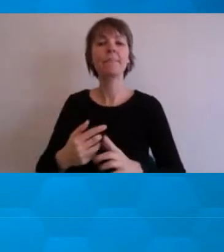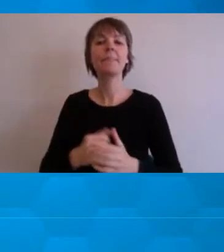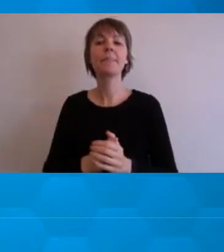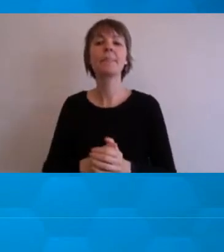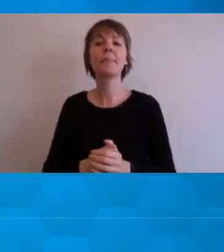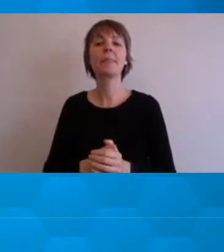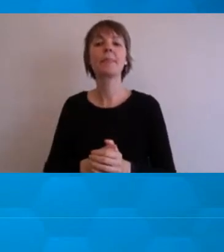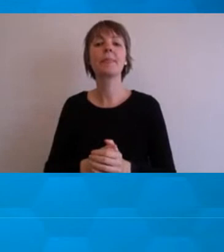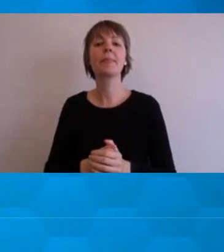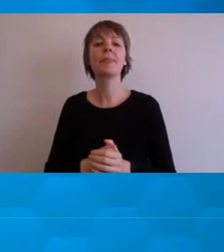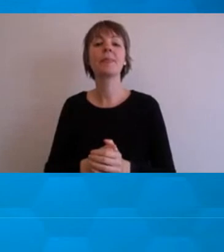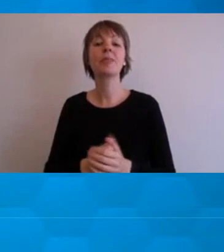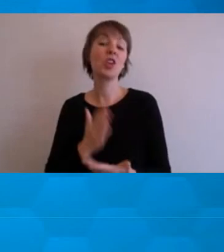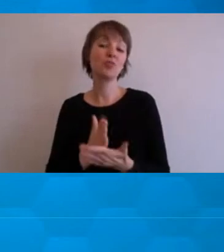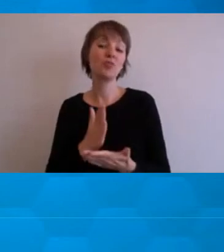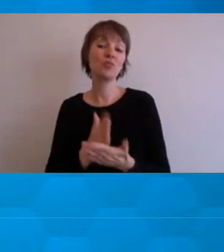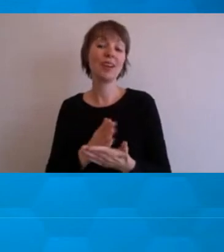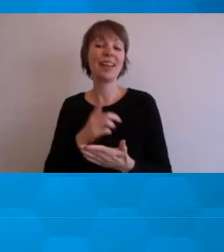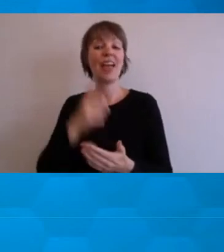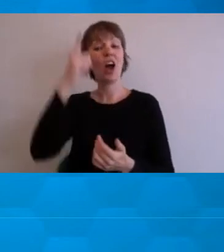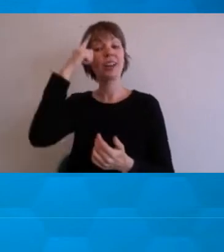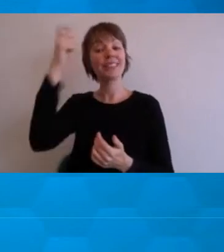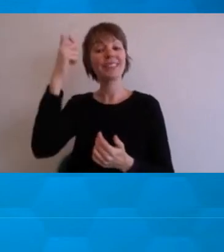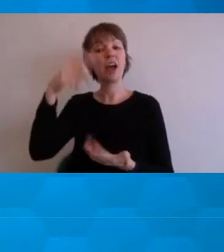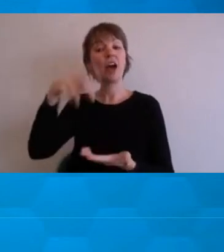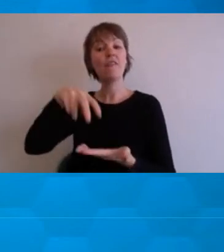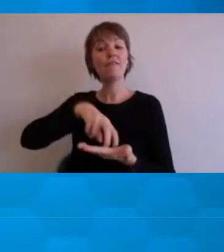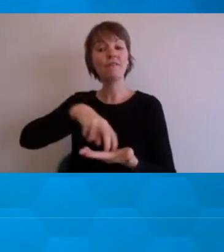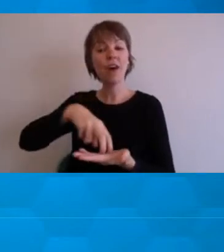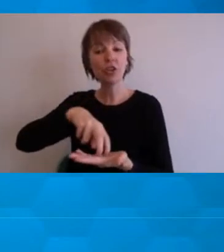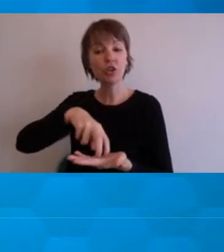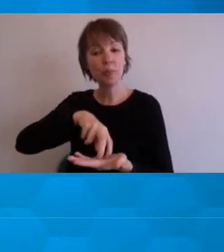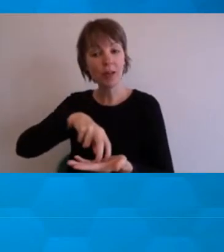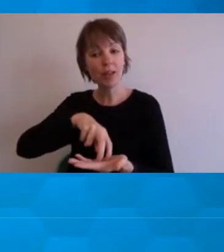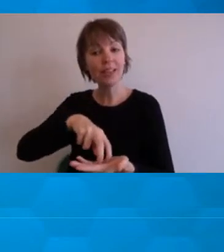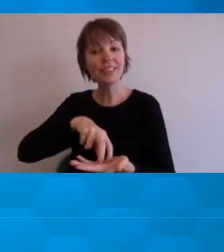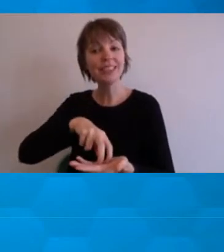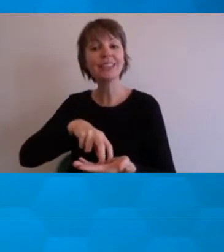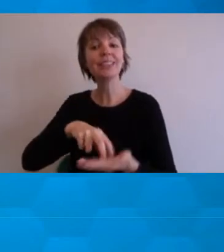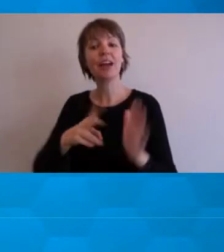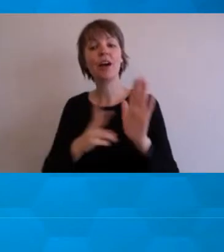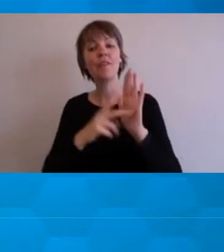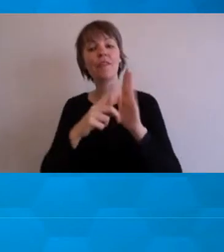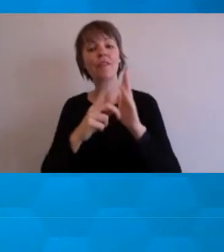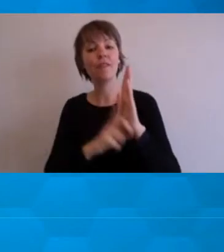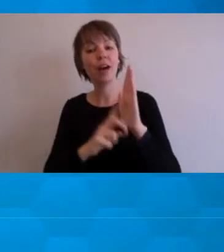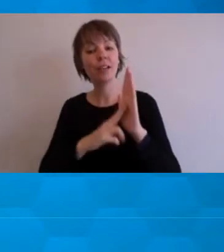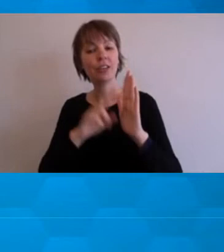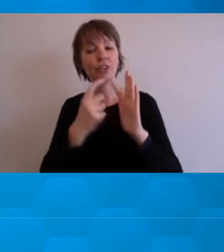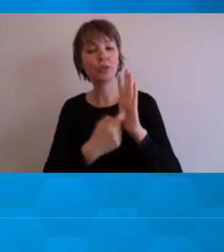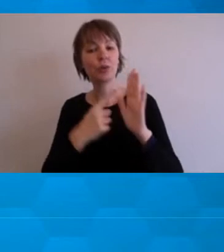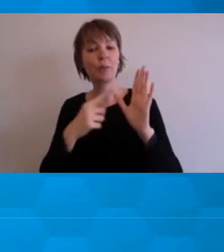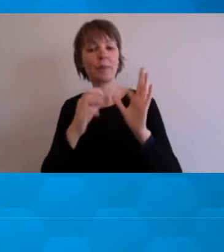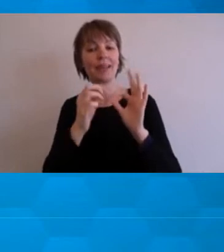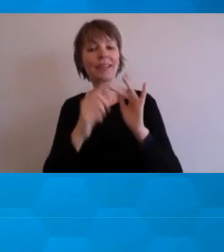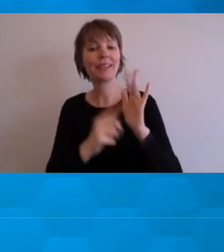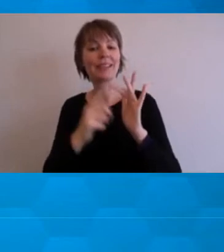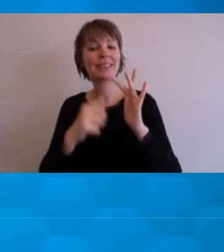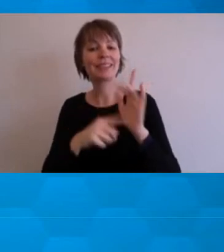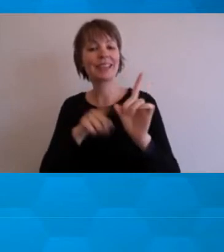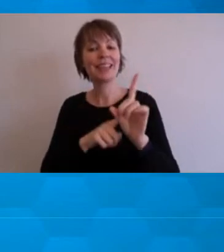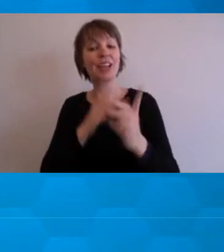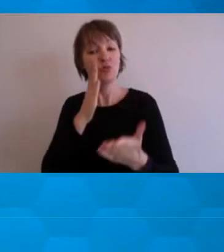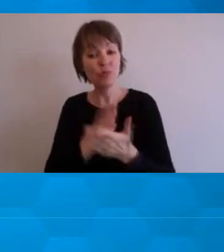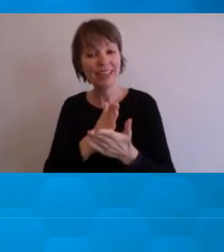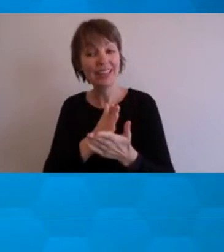the idea that vulnerability is an act of courage, for us educators to be vulnerable to our students,